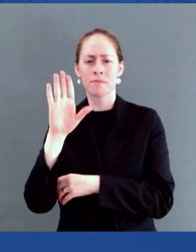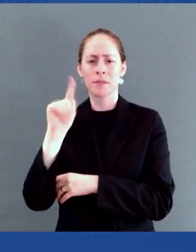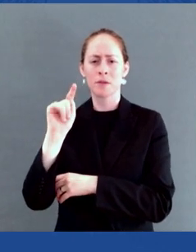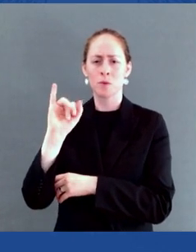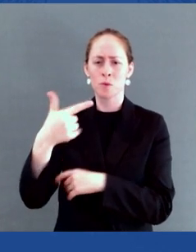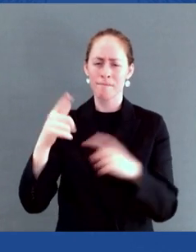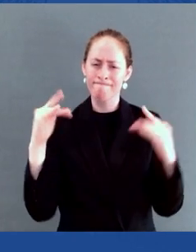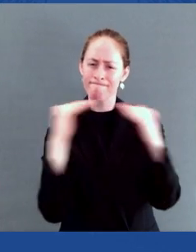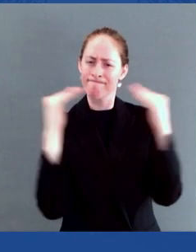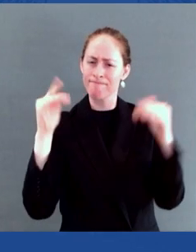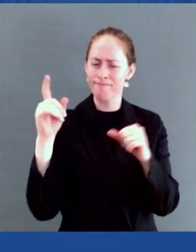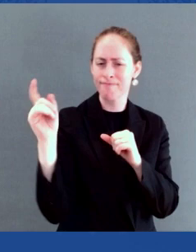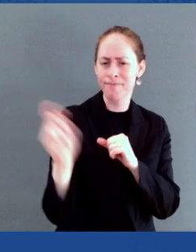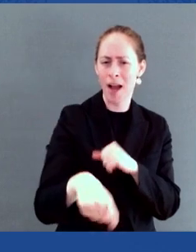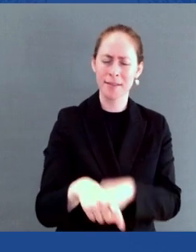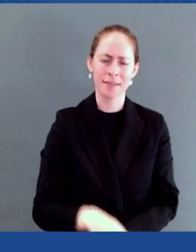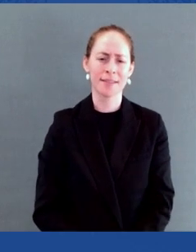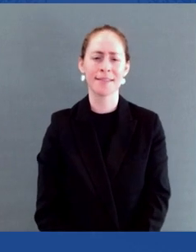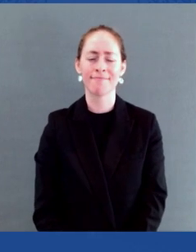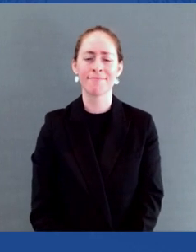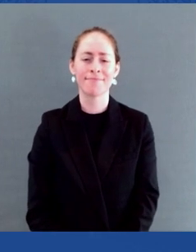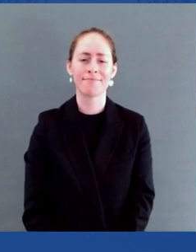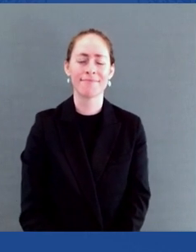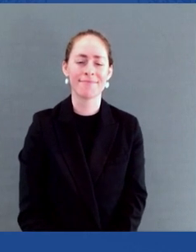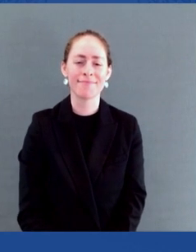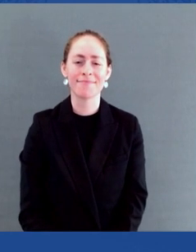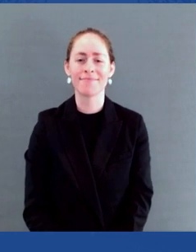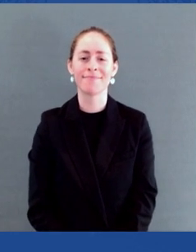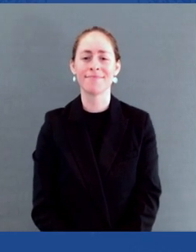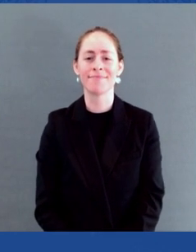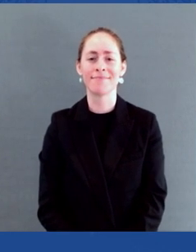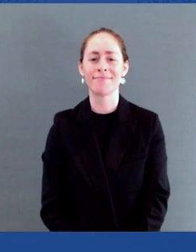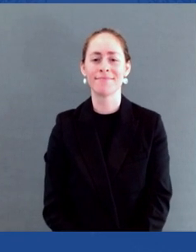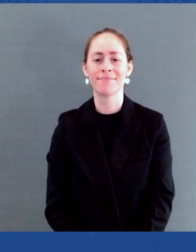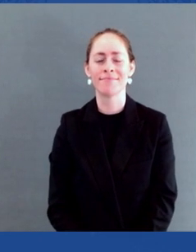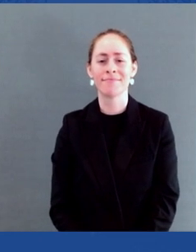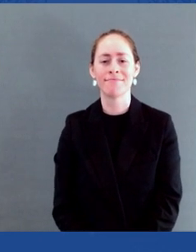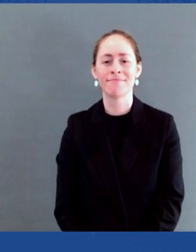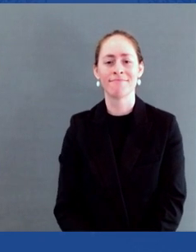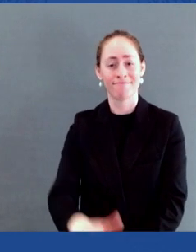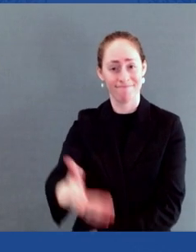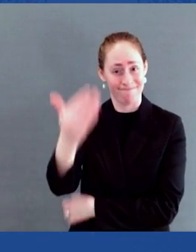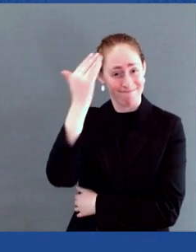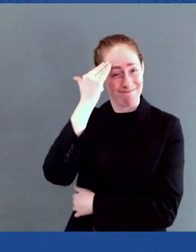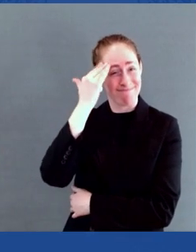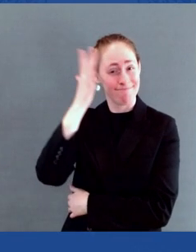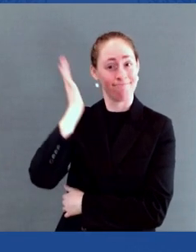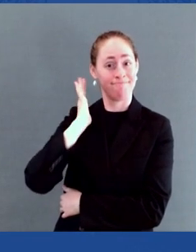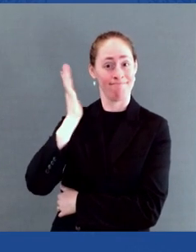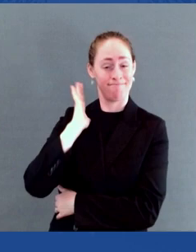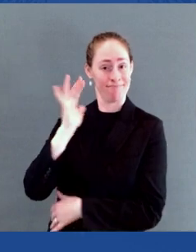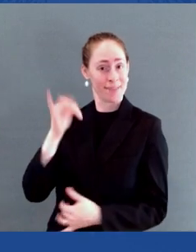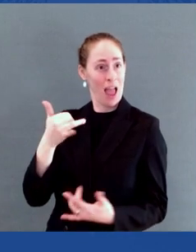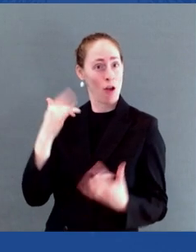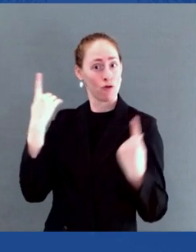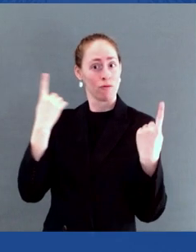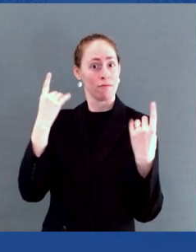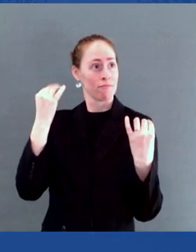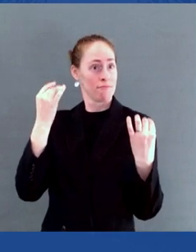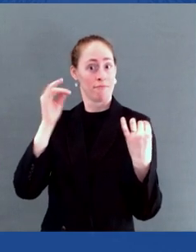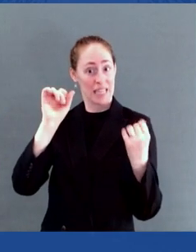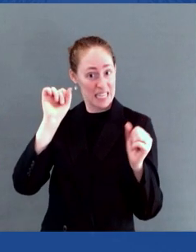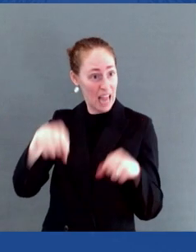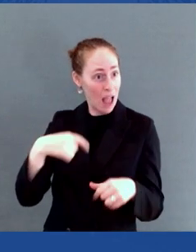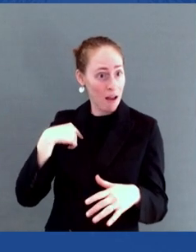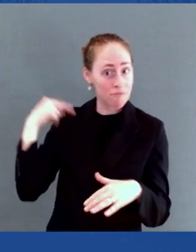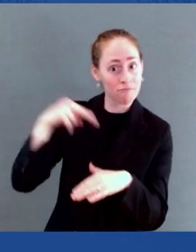scarce for people like me. It has certainly been a full circle moment to be here with you now, sharing a story that